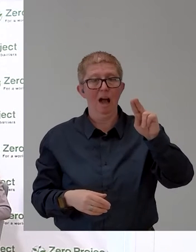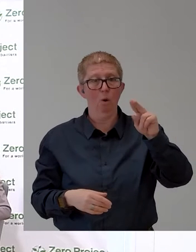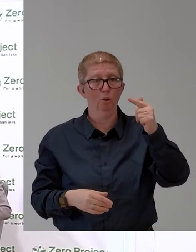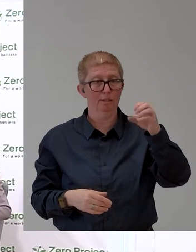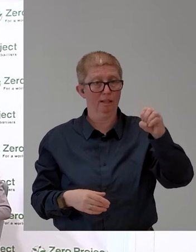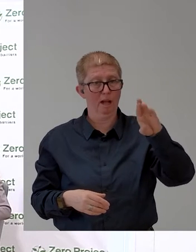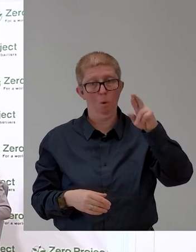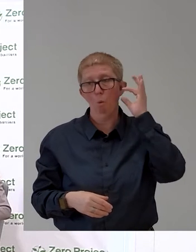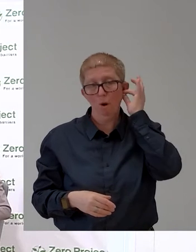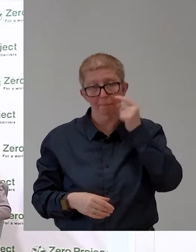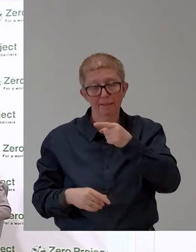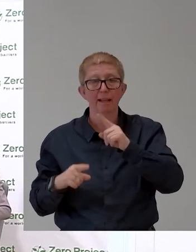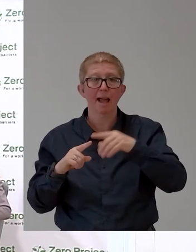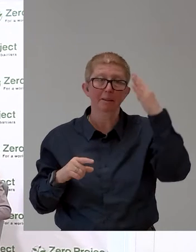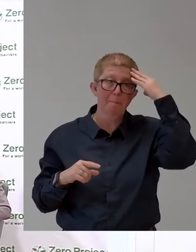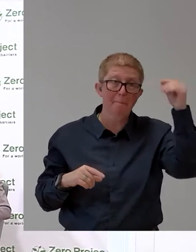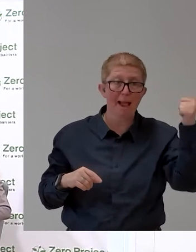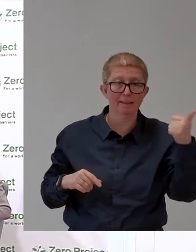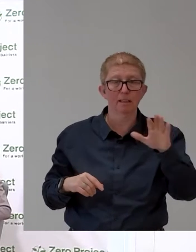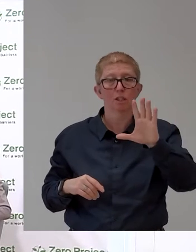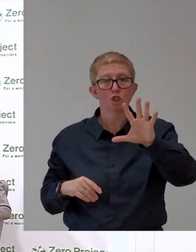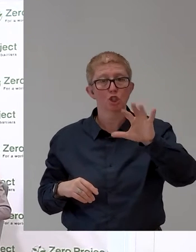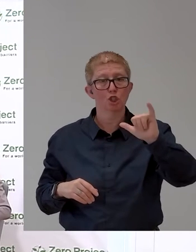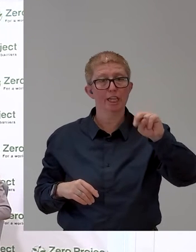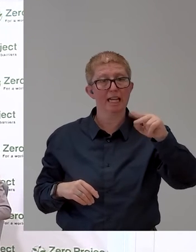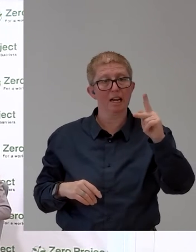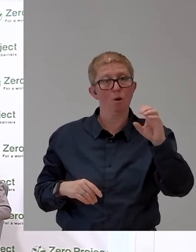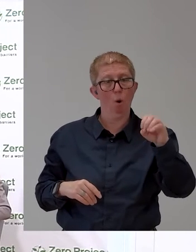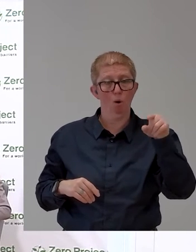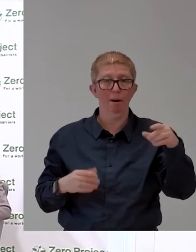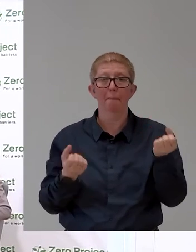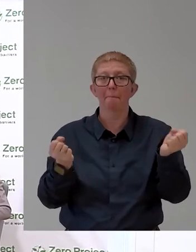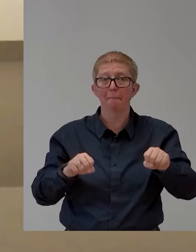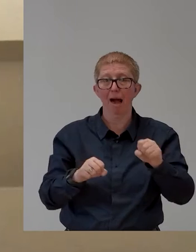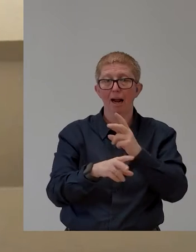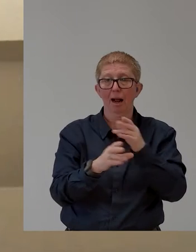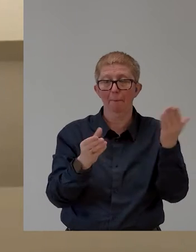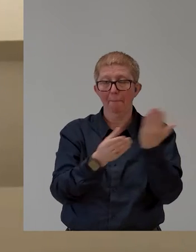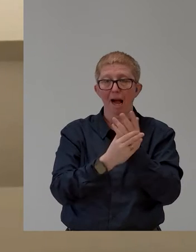Austria. And I'm very happy to see you, Marcus Freiberg, who is joining us from Germany remotely. Hi.